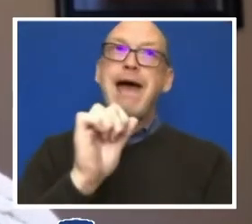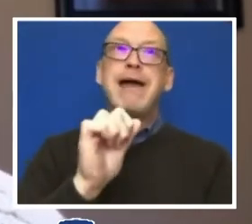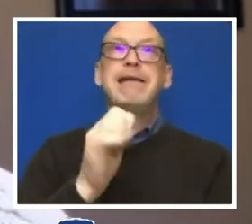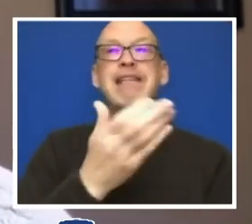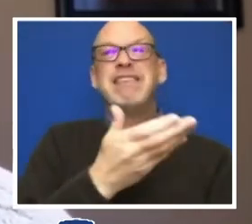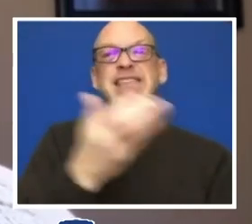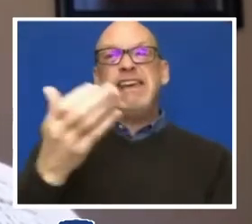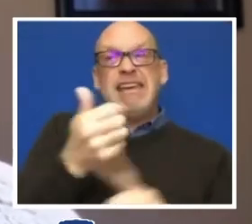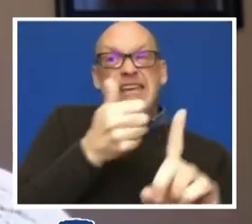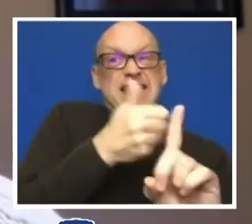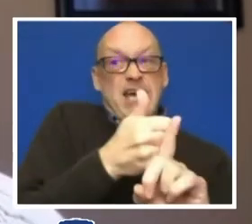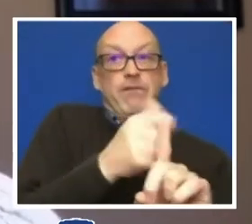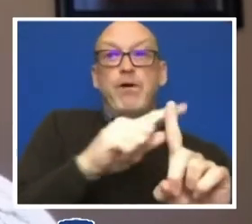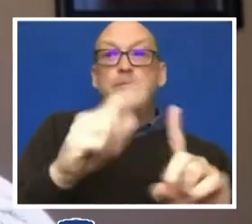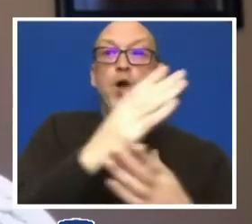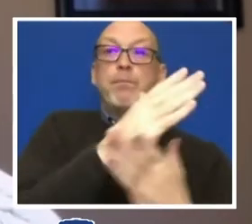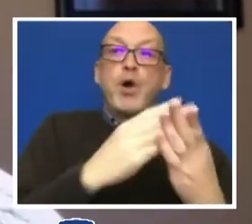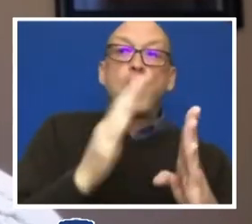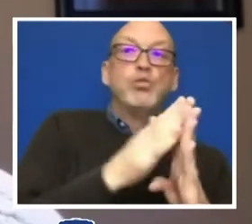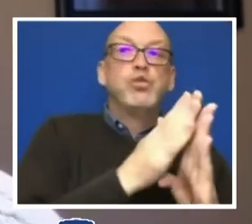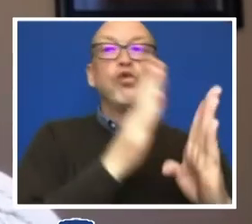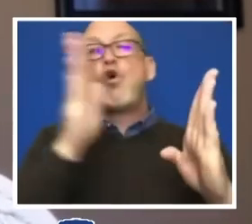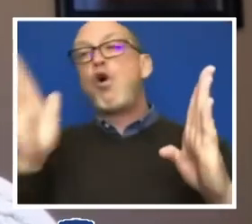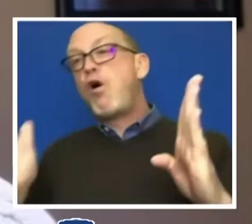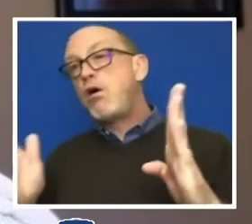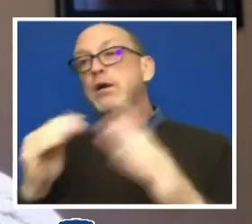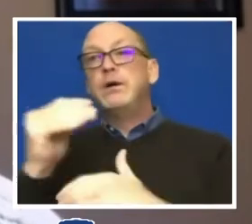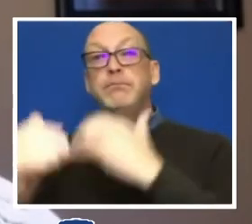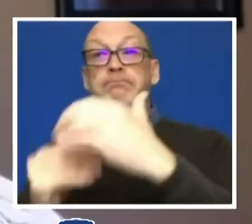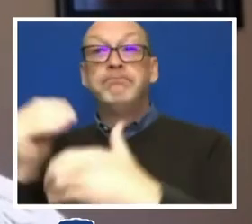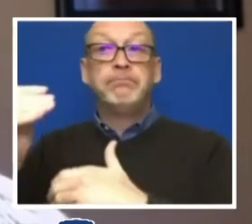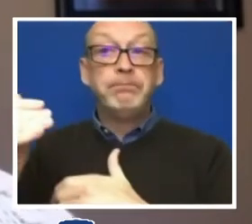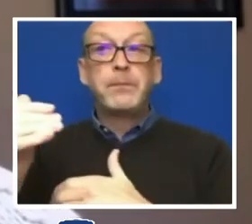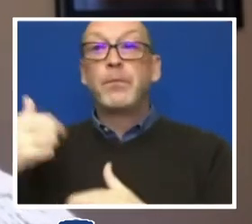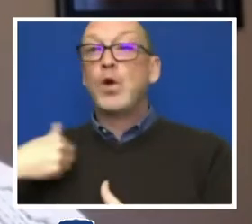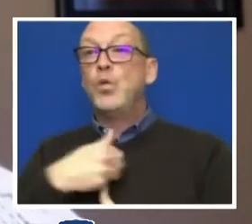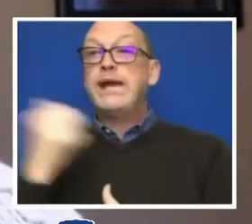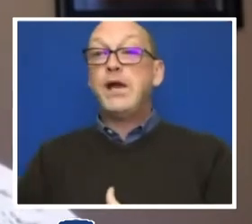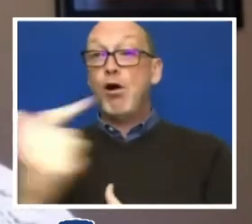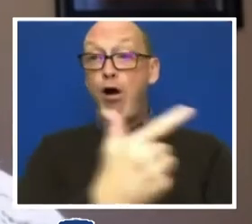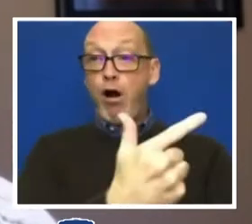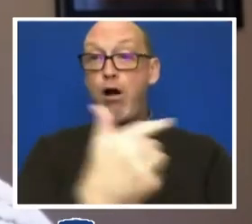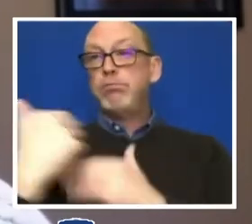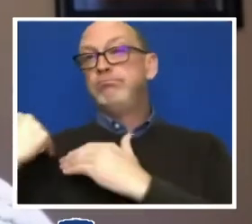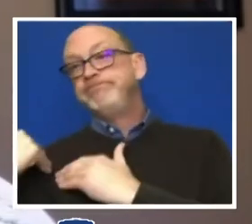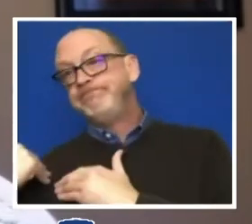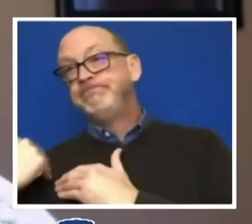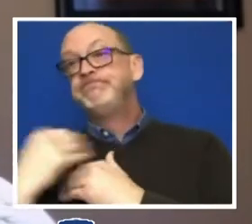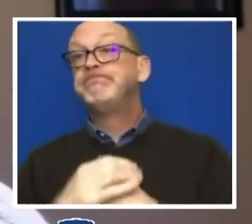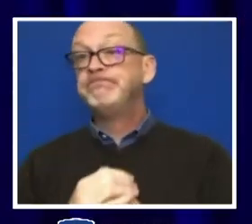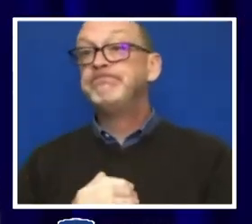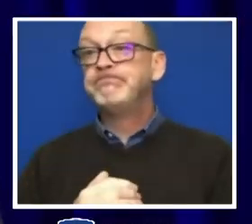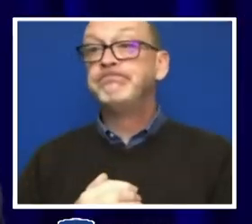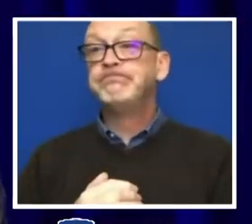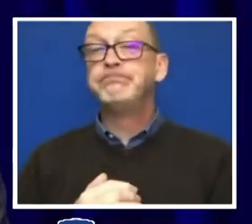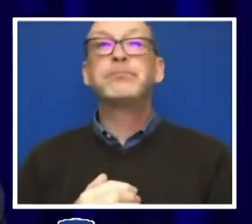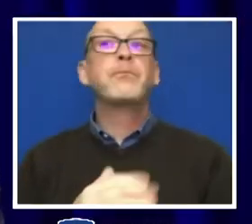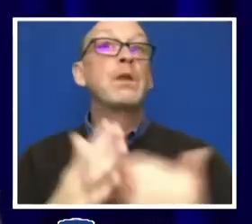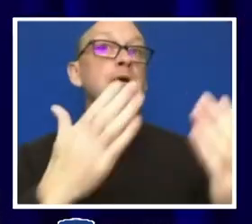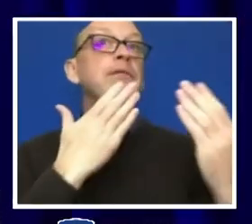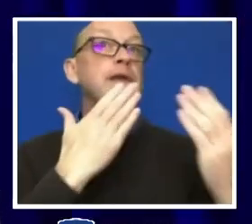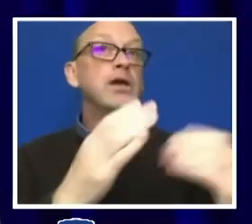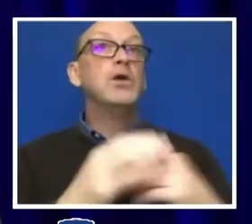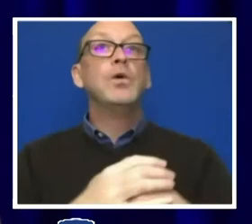itself, but part of a broader process for which we all have responsibility. Thank you. I